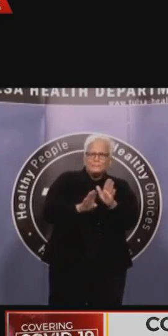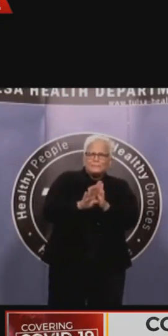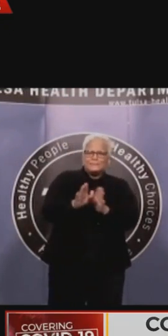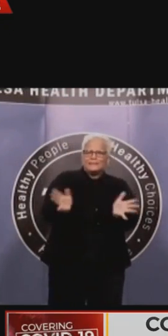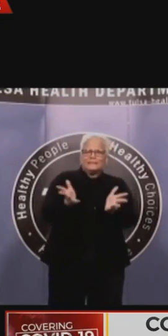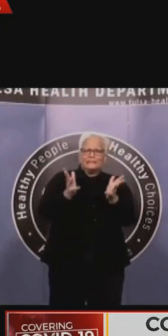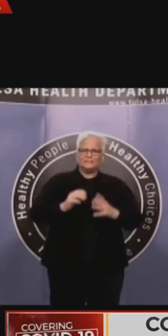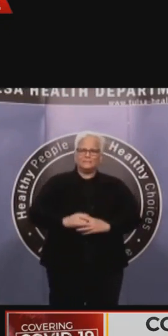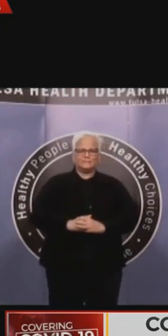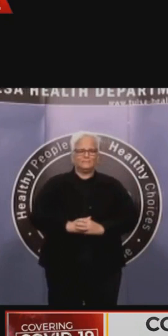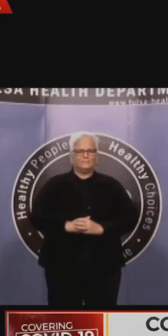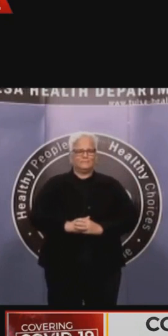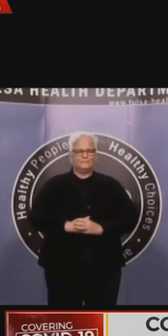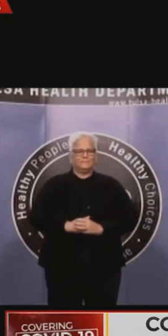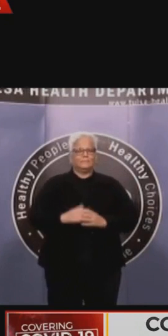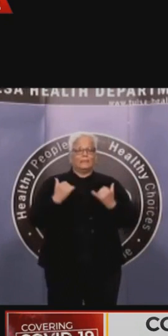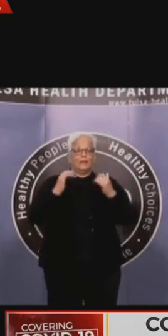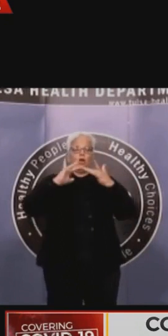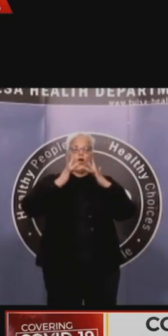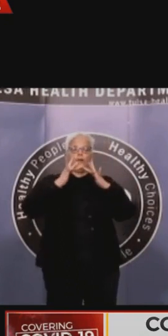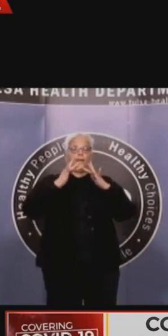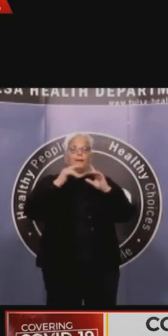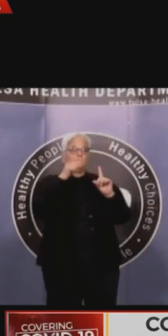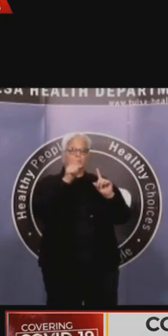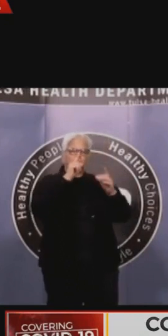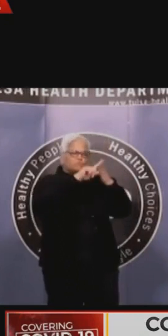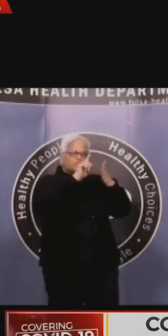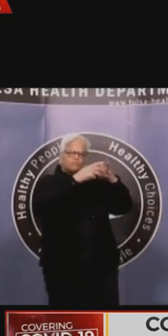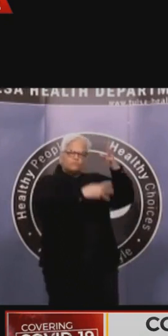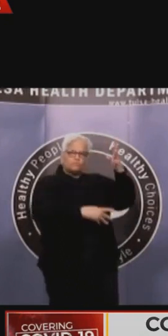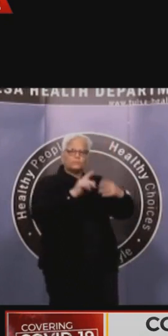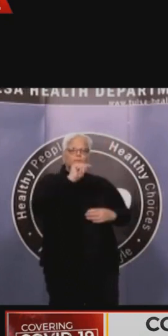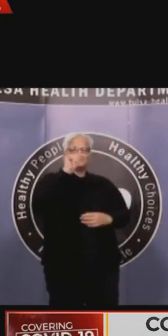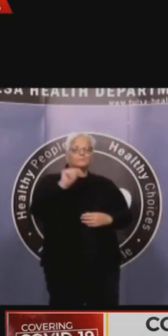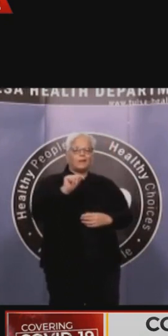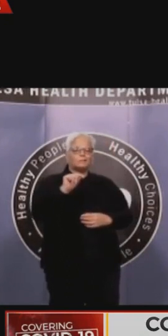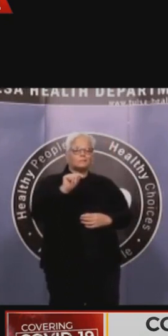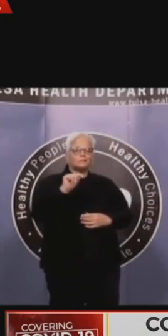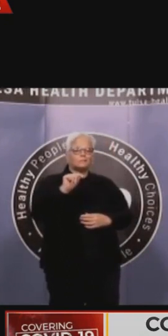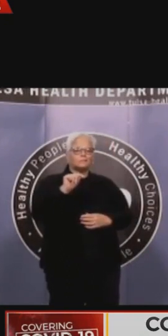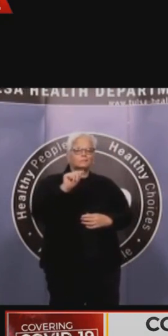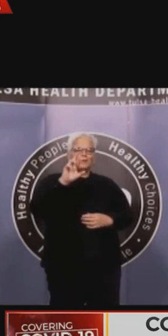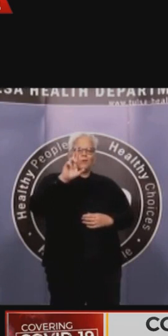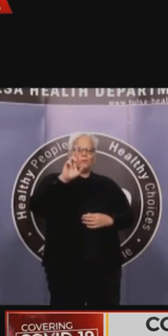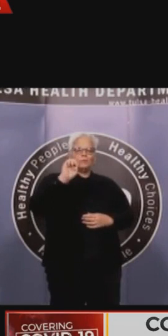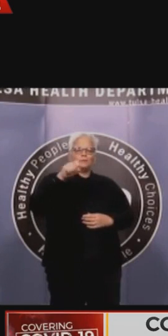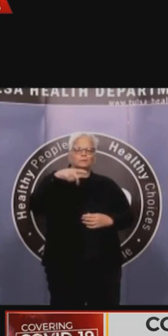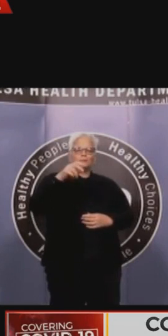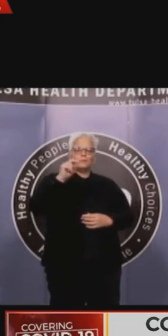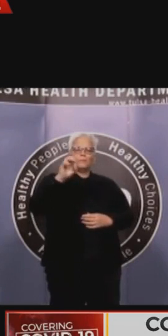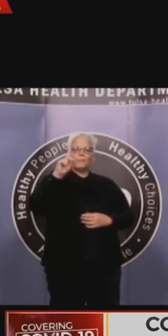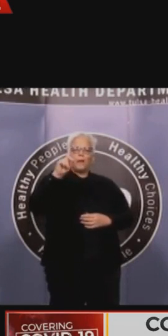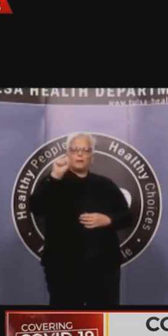zero interest loans that are being funded by the city of Tulsa through that, but we also have navigators, individuals